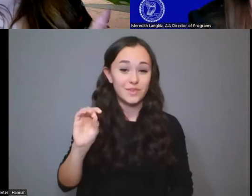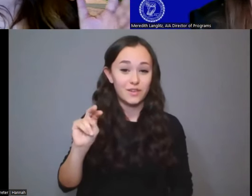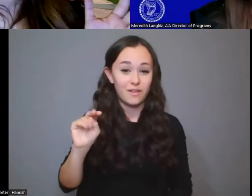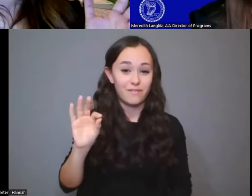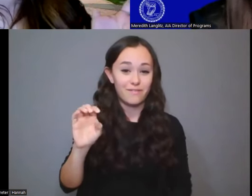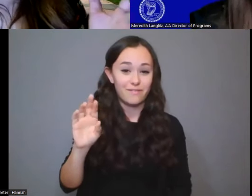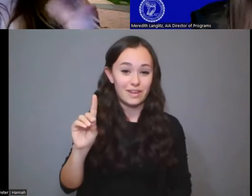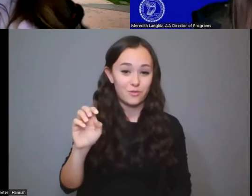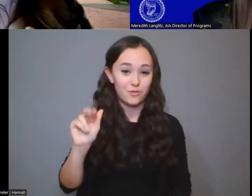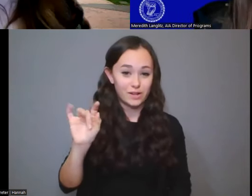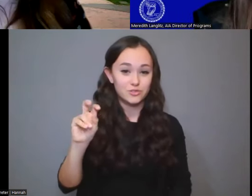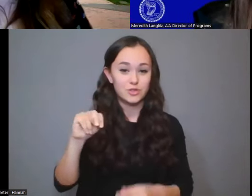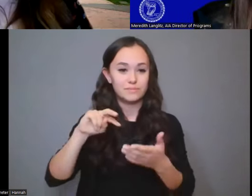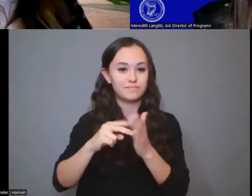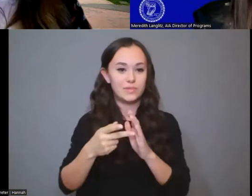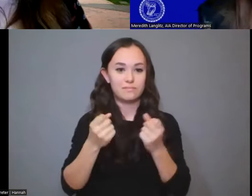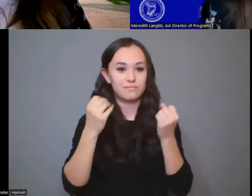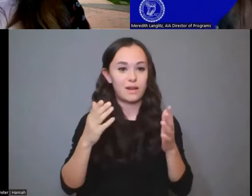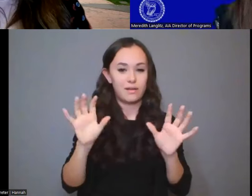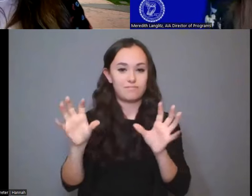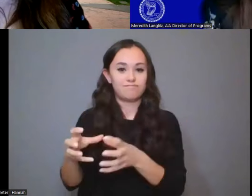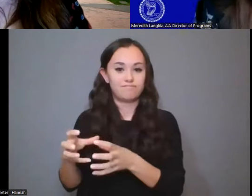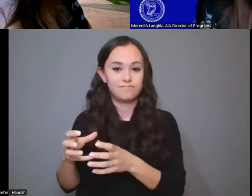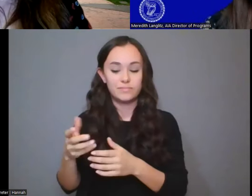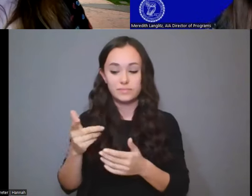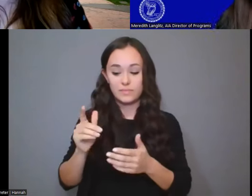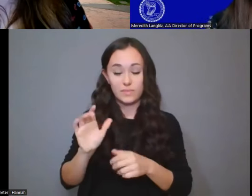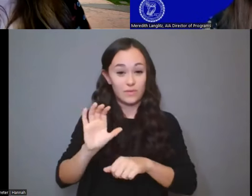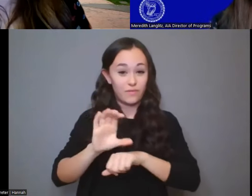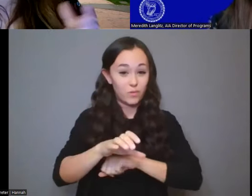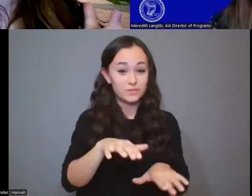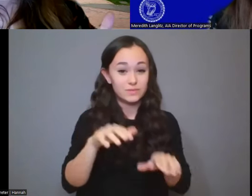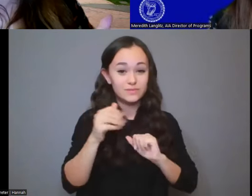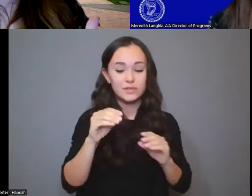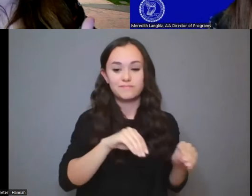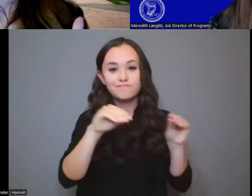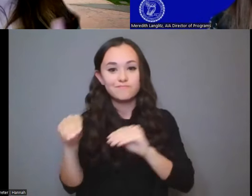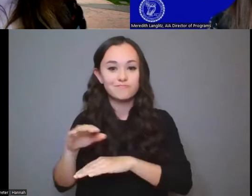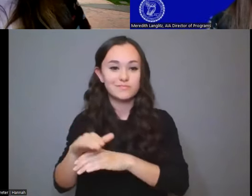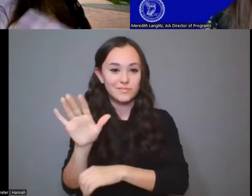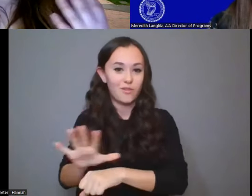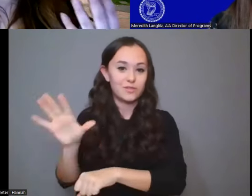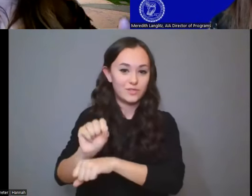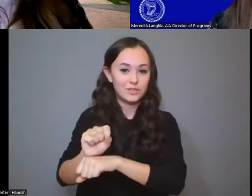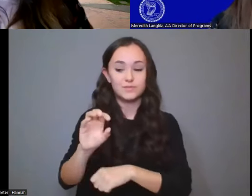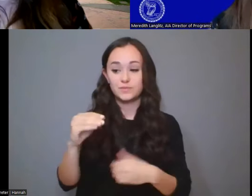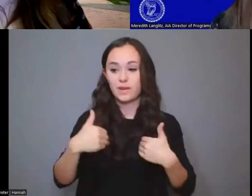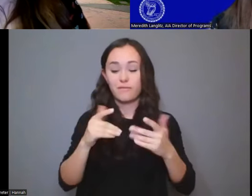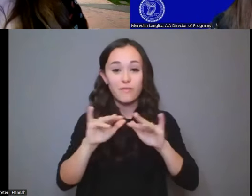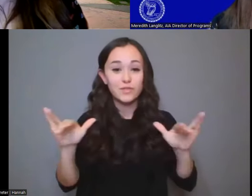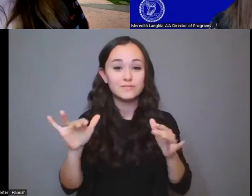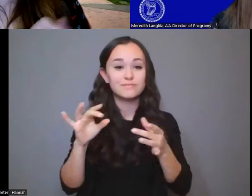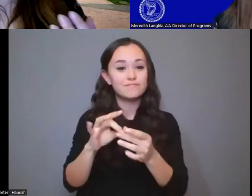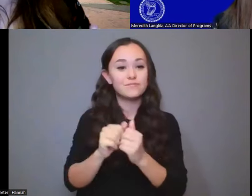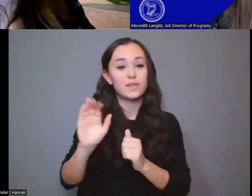that were removed and resettled onto the reservation. So you have incredible diversity in terms of people's languages,